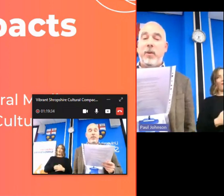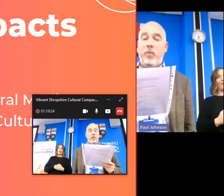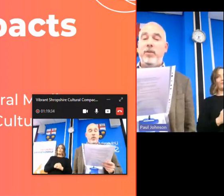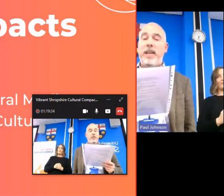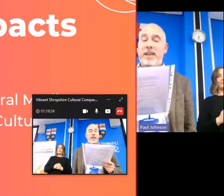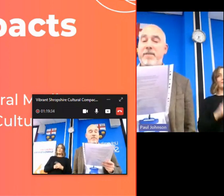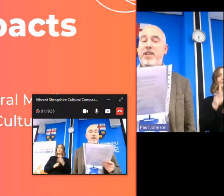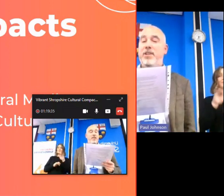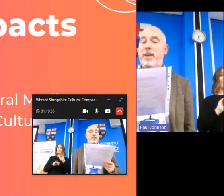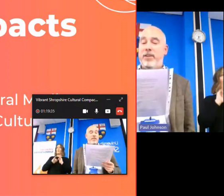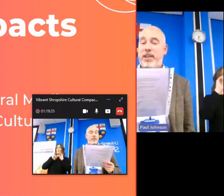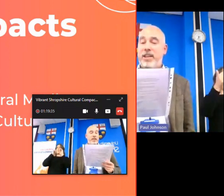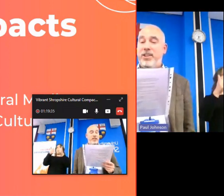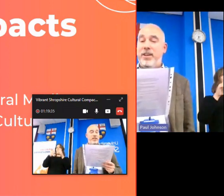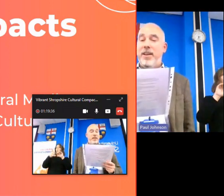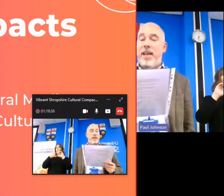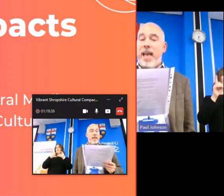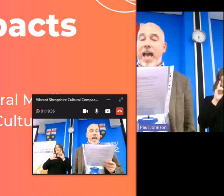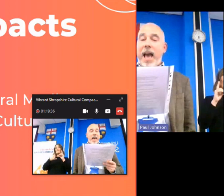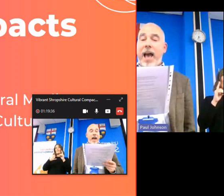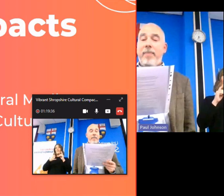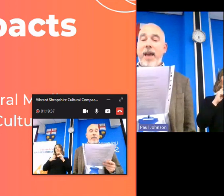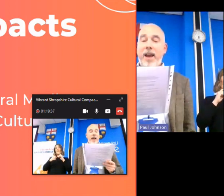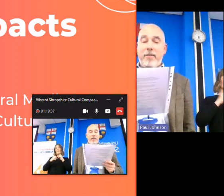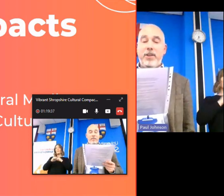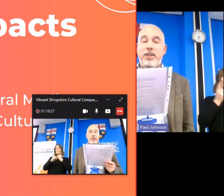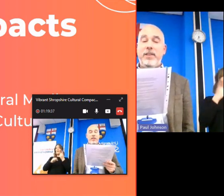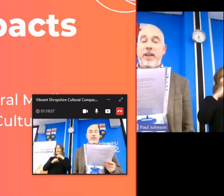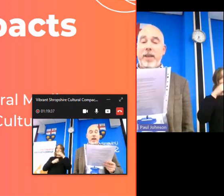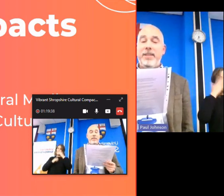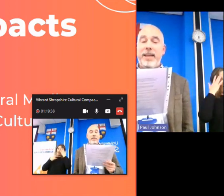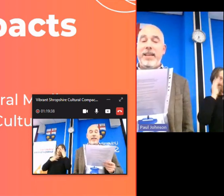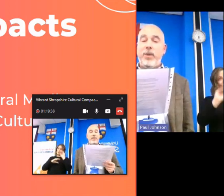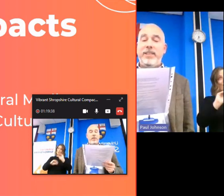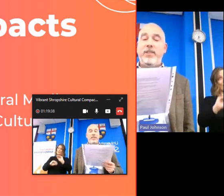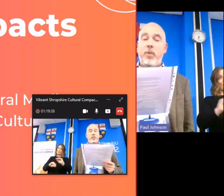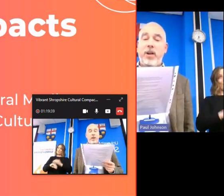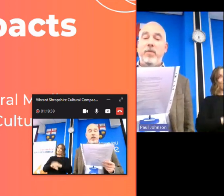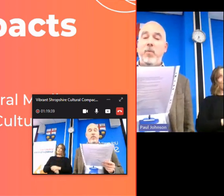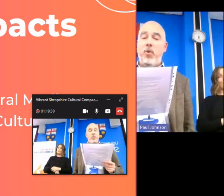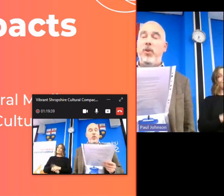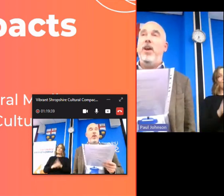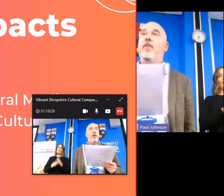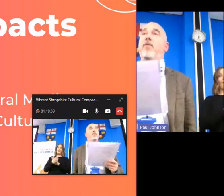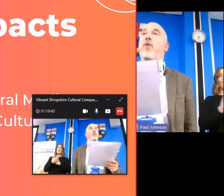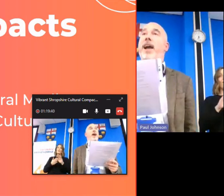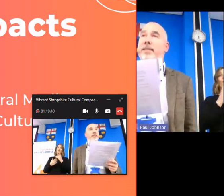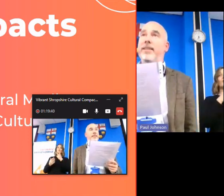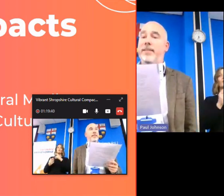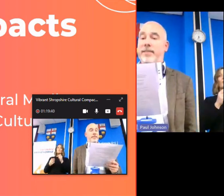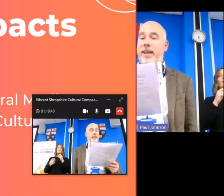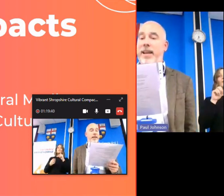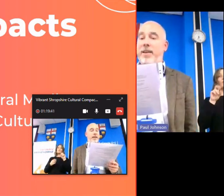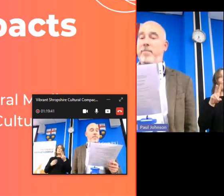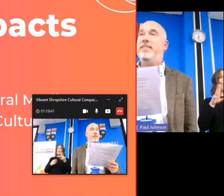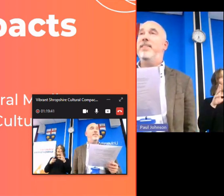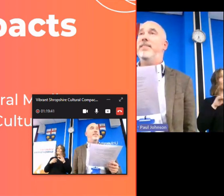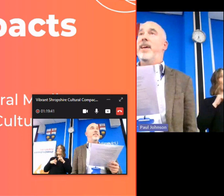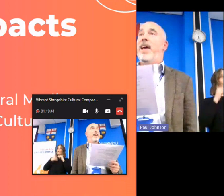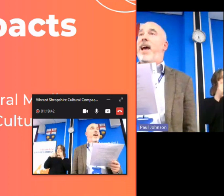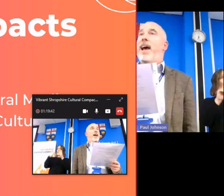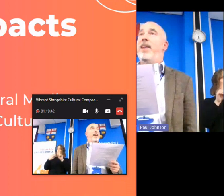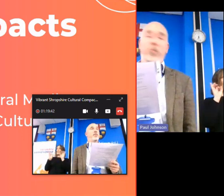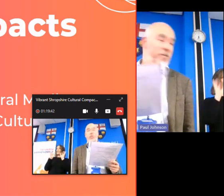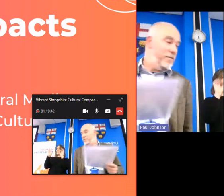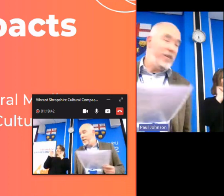paddy warnold award for innovation of media education and the herefordshire diamond day 2012 award for excellence in